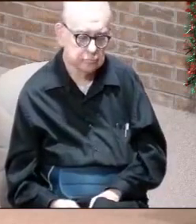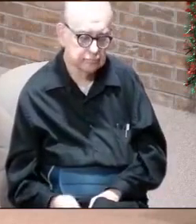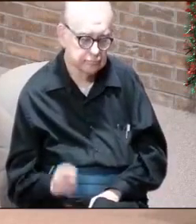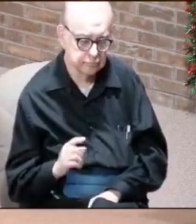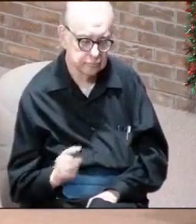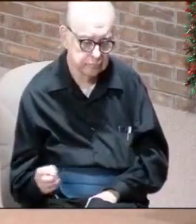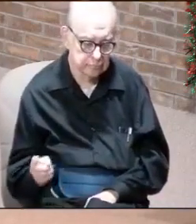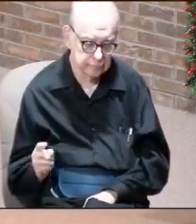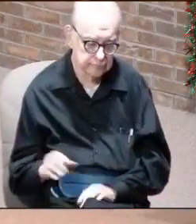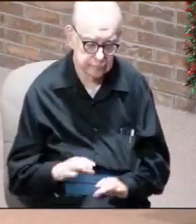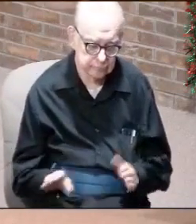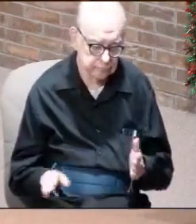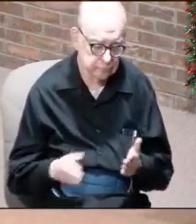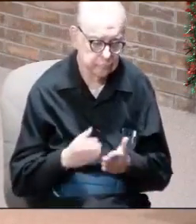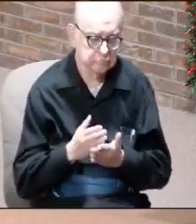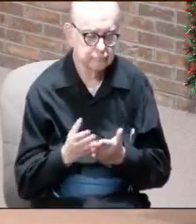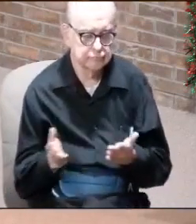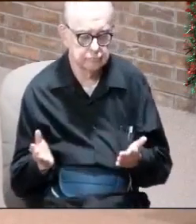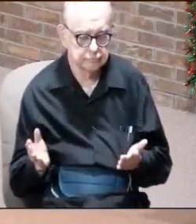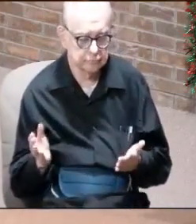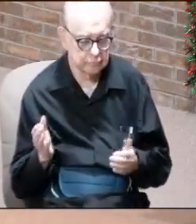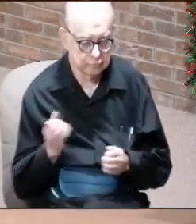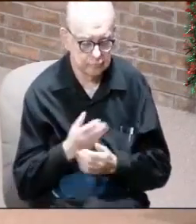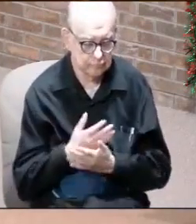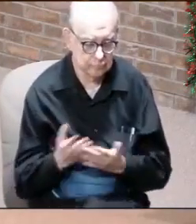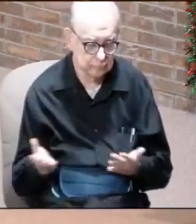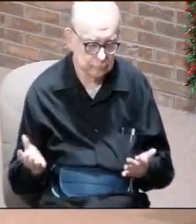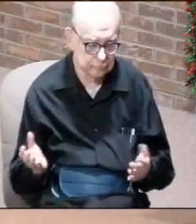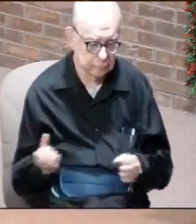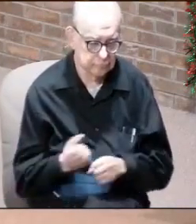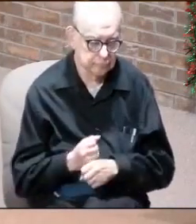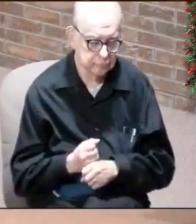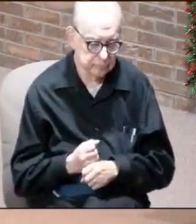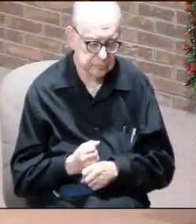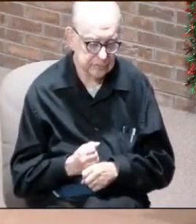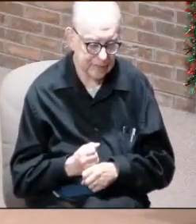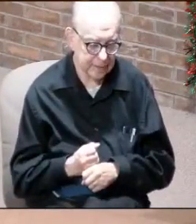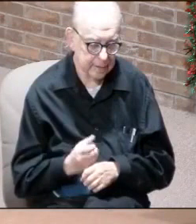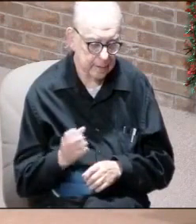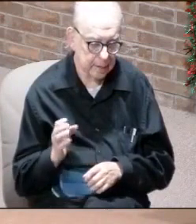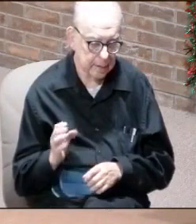They will do anything and everything to get elected.